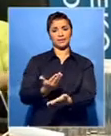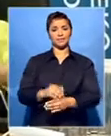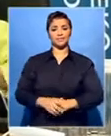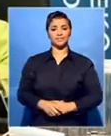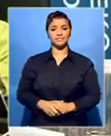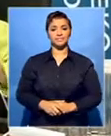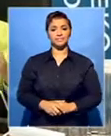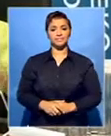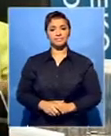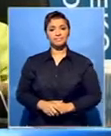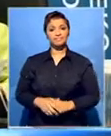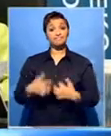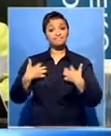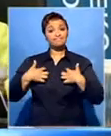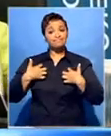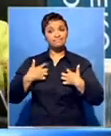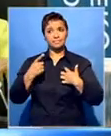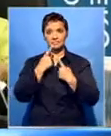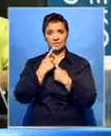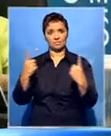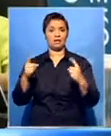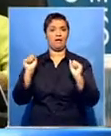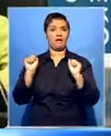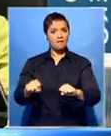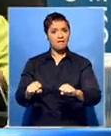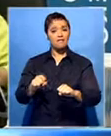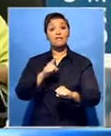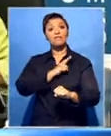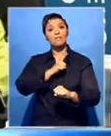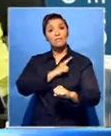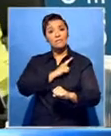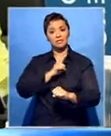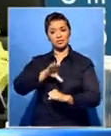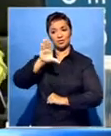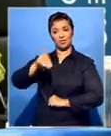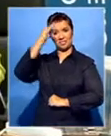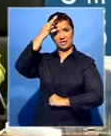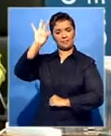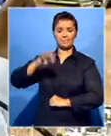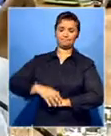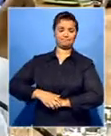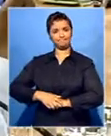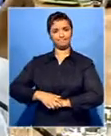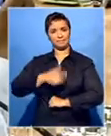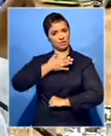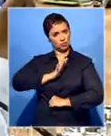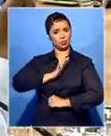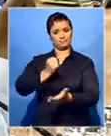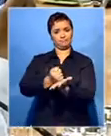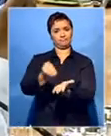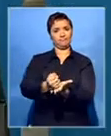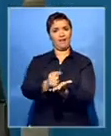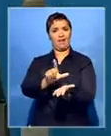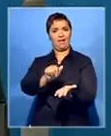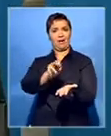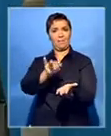The anticipated announcement confirmed the main reason the South African government's refusal to issue a visa to the Dalai